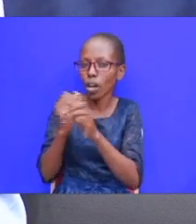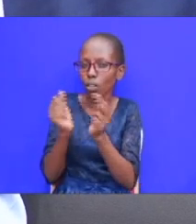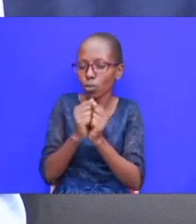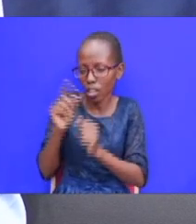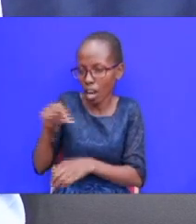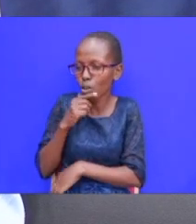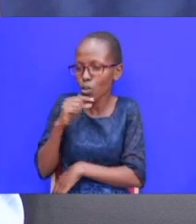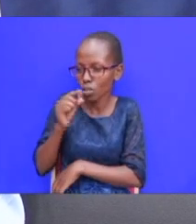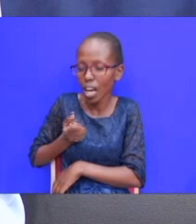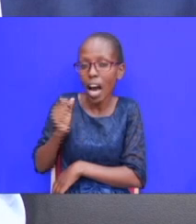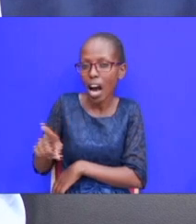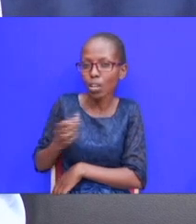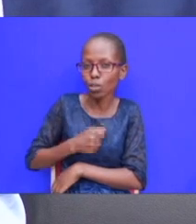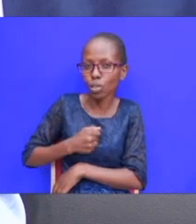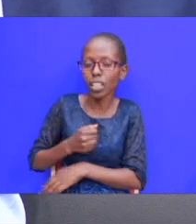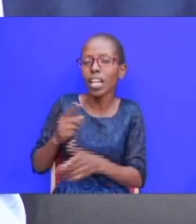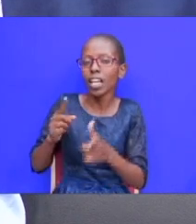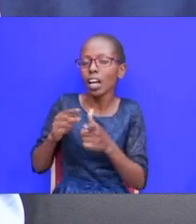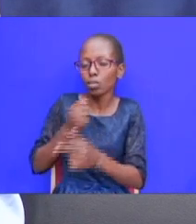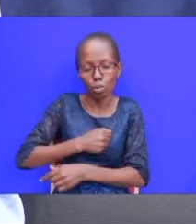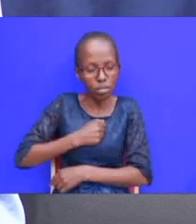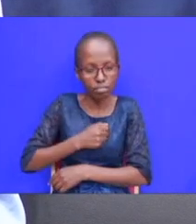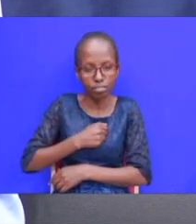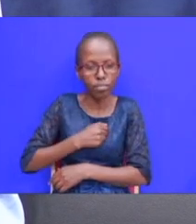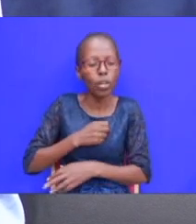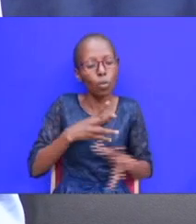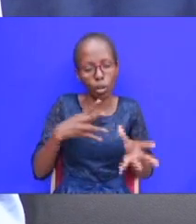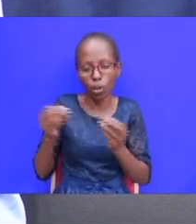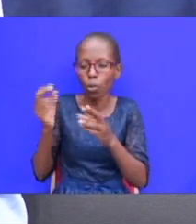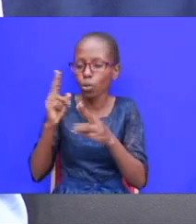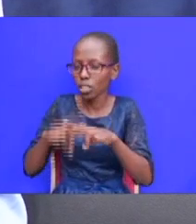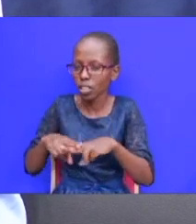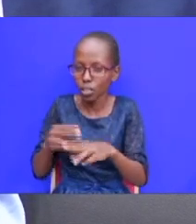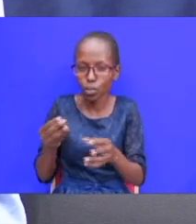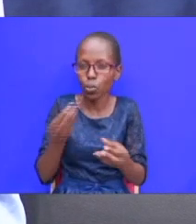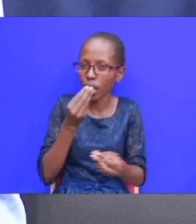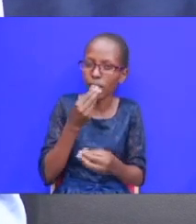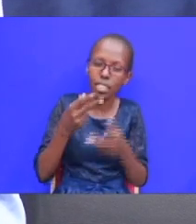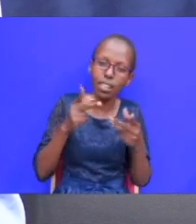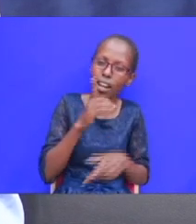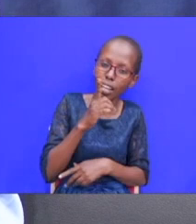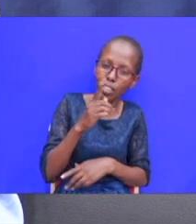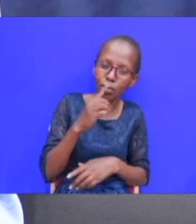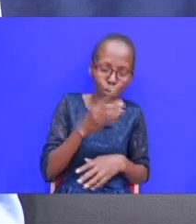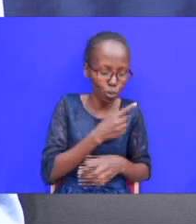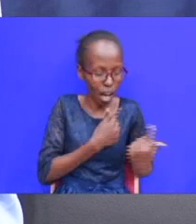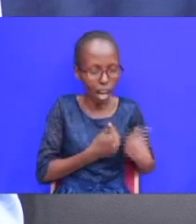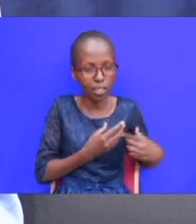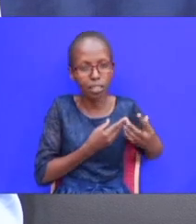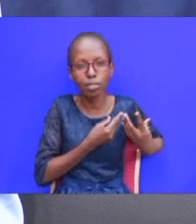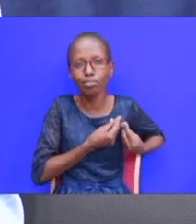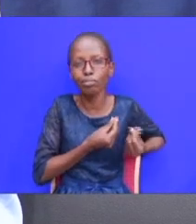said okay and then i be able to we go and we sit down we buy lunch so that you can go to soften the heart and they tell her that i'm